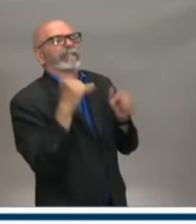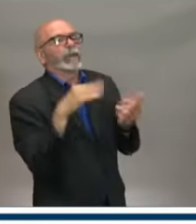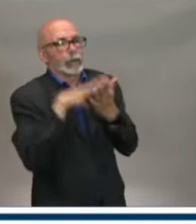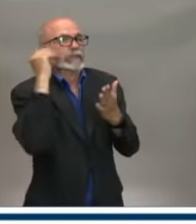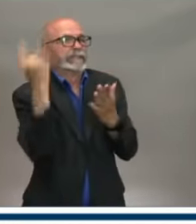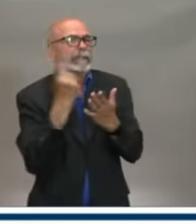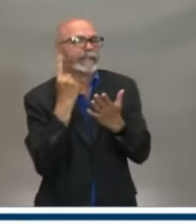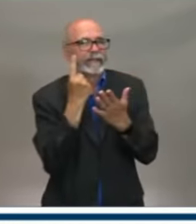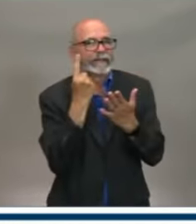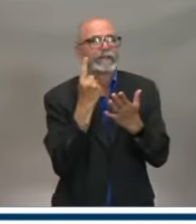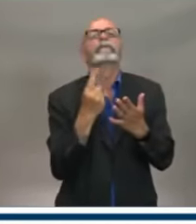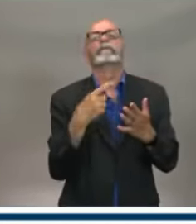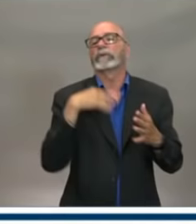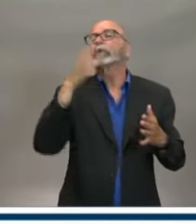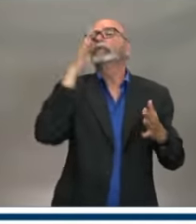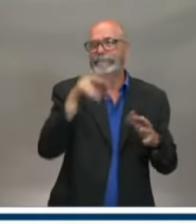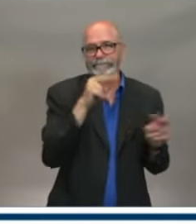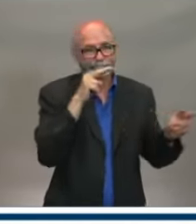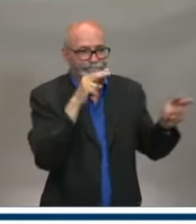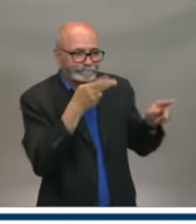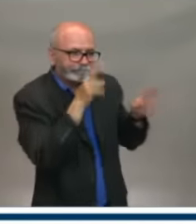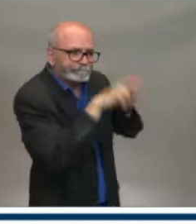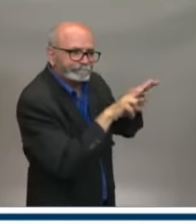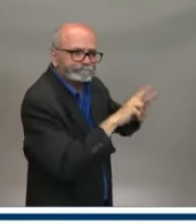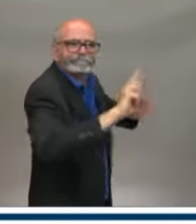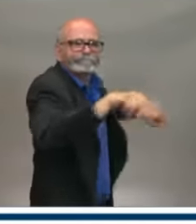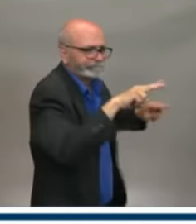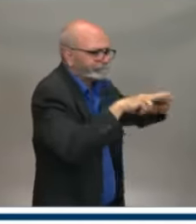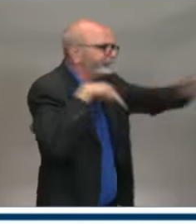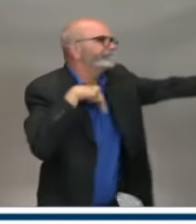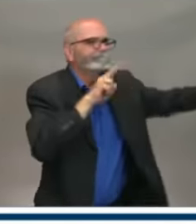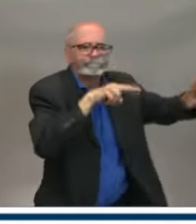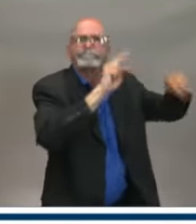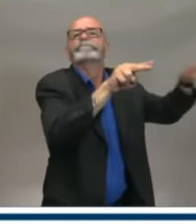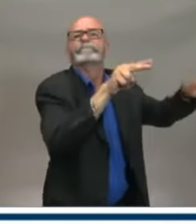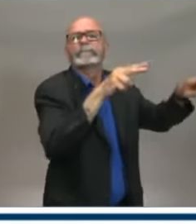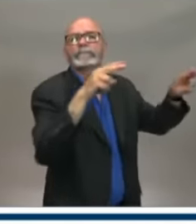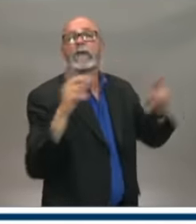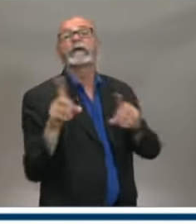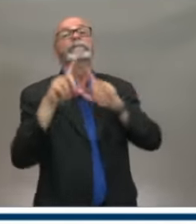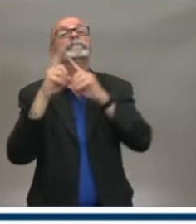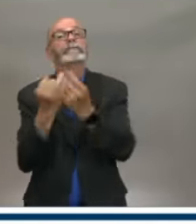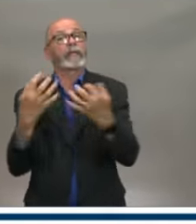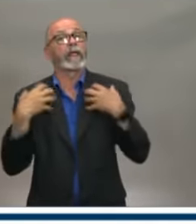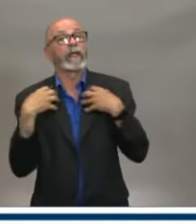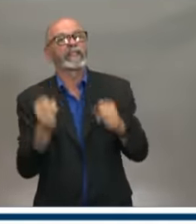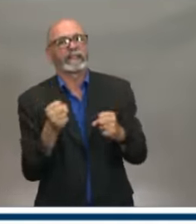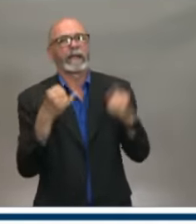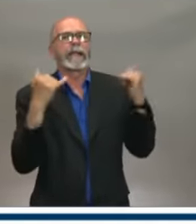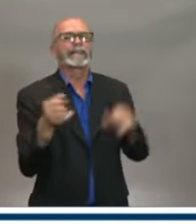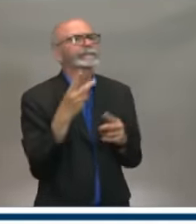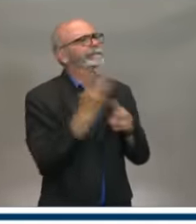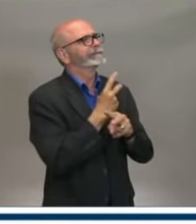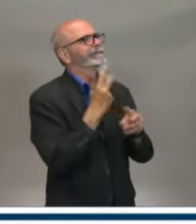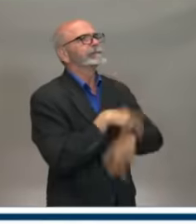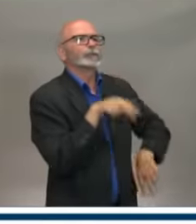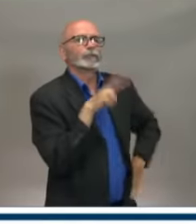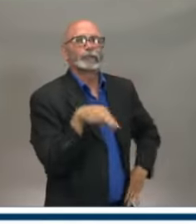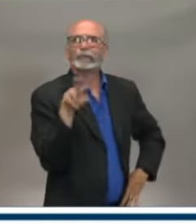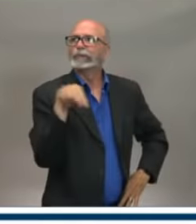in double rooms is something that, as a Department of Health, we've looked at across the sector, particularly as we've been redeveloping